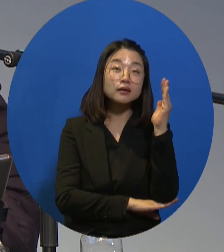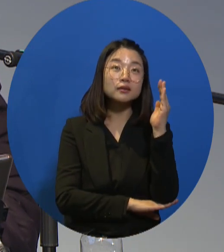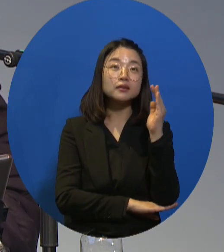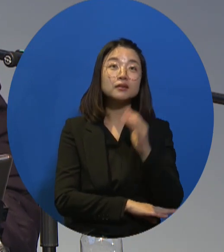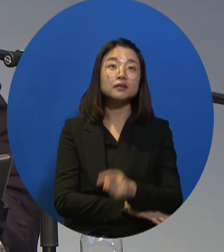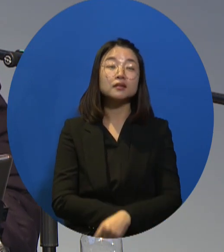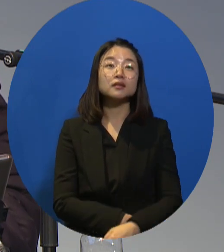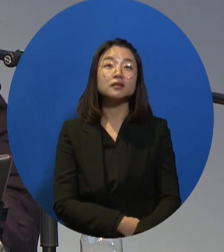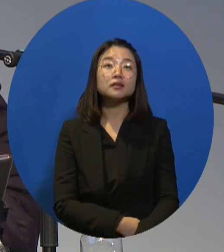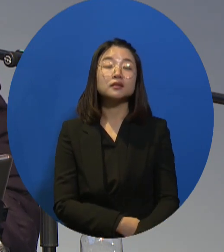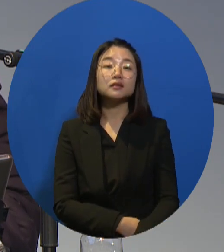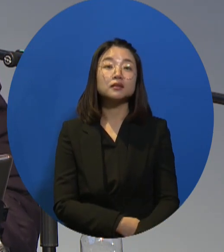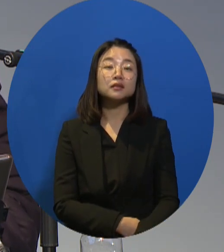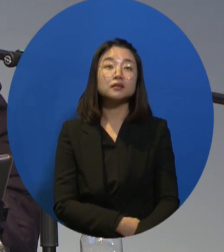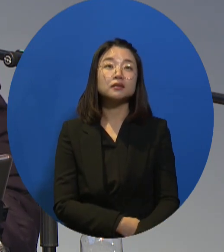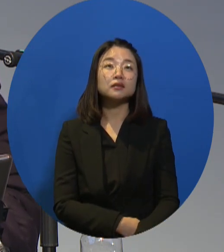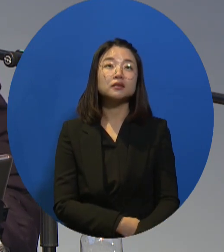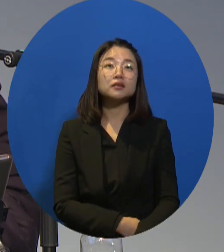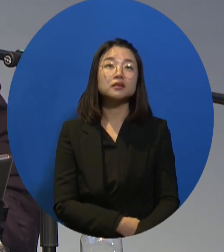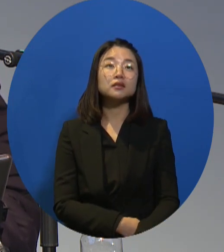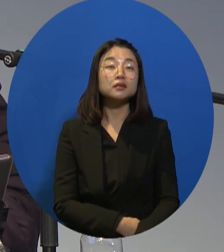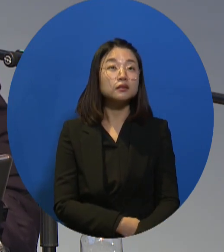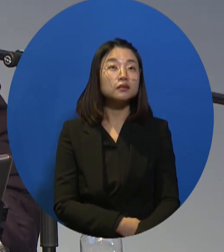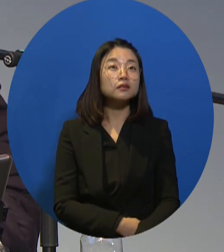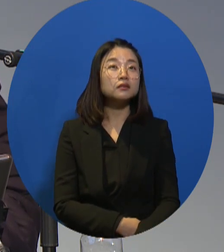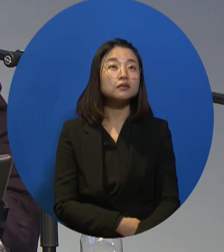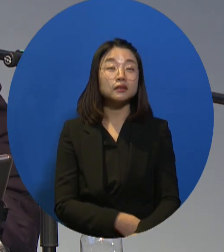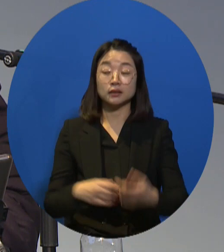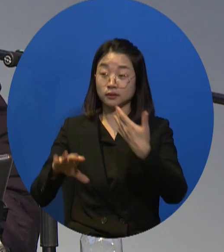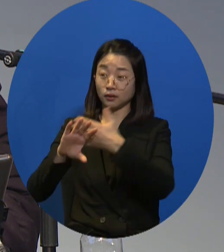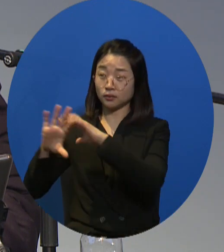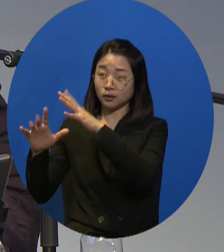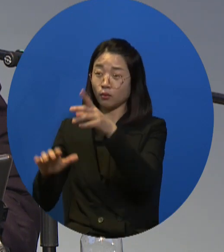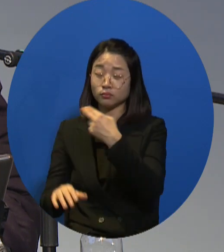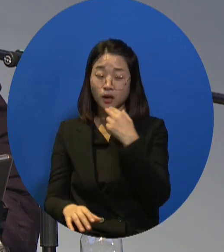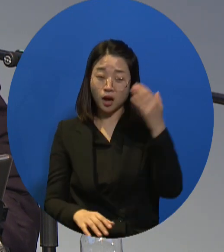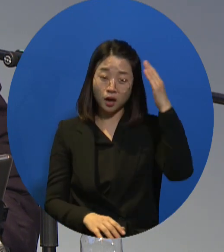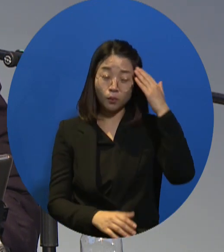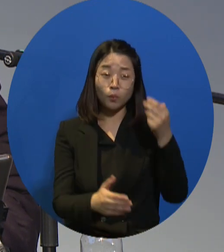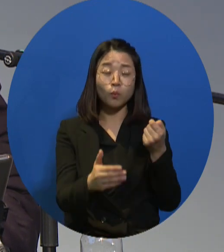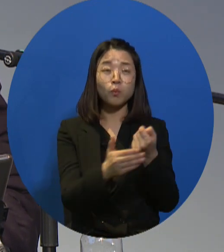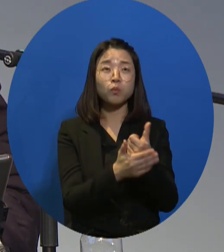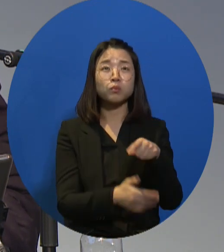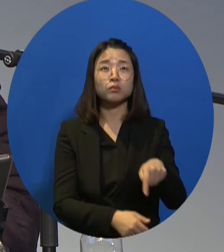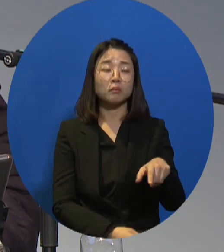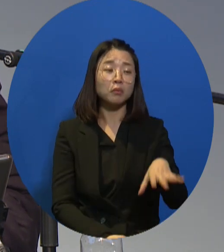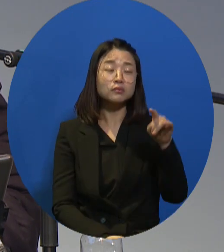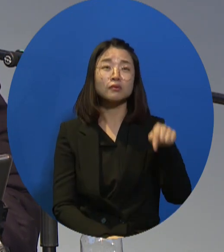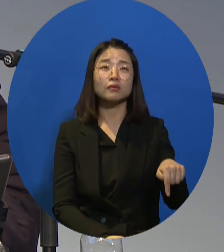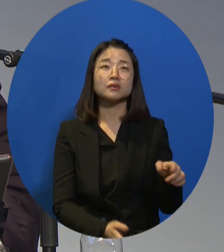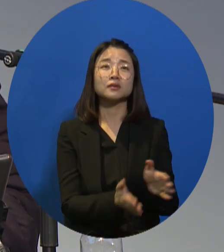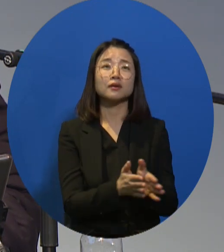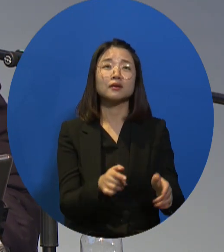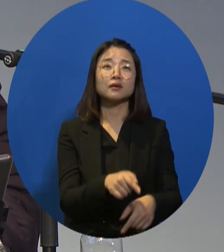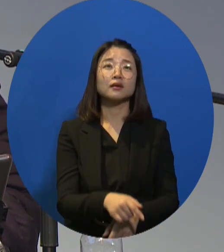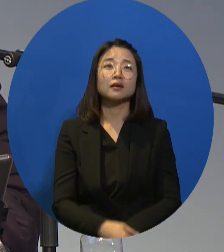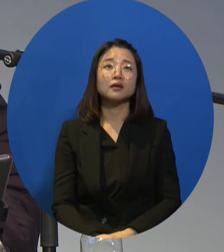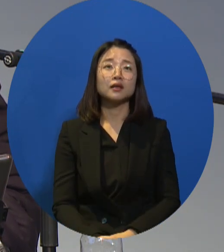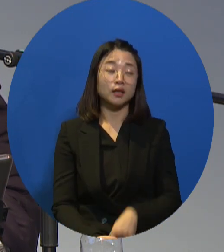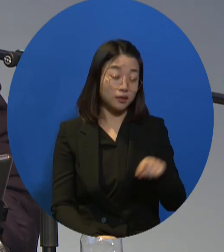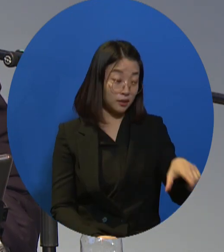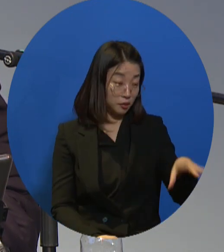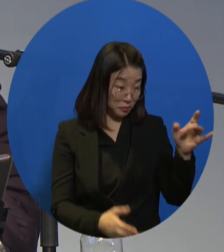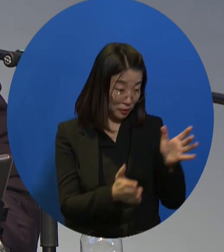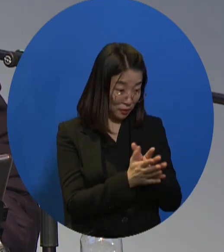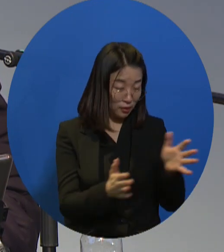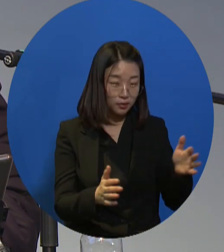The moderator asked whether there are other similar programs in other countries. There's no such a program outside of